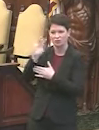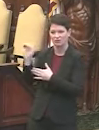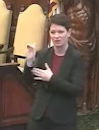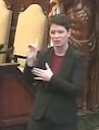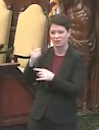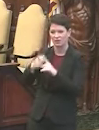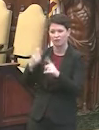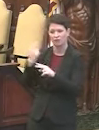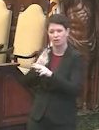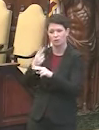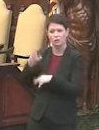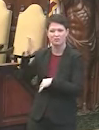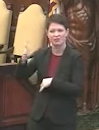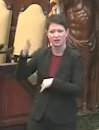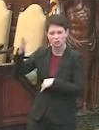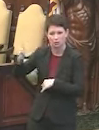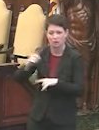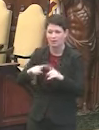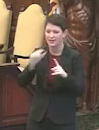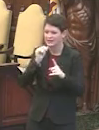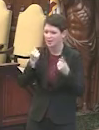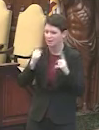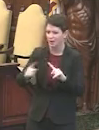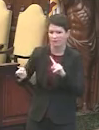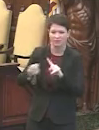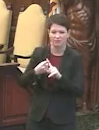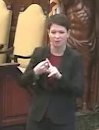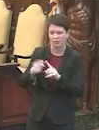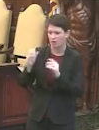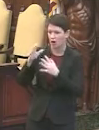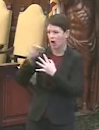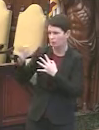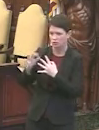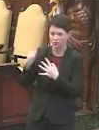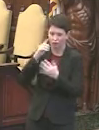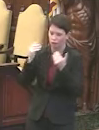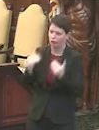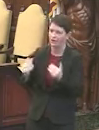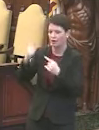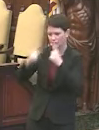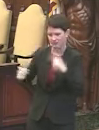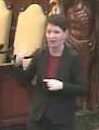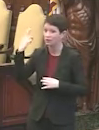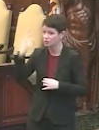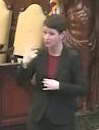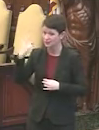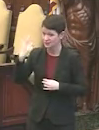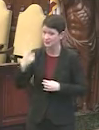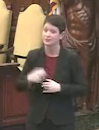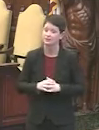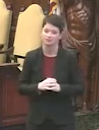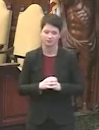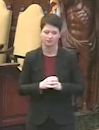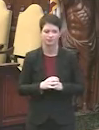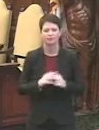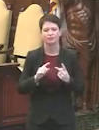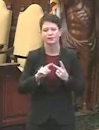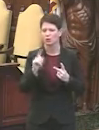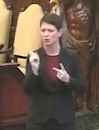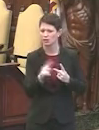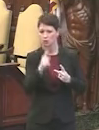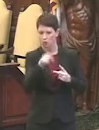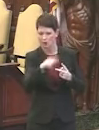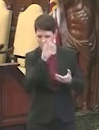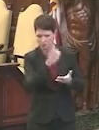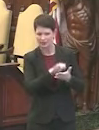some ultimate use in that regard. It's just not going to be the first one out of the box for various reasons. And when do